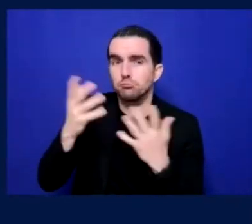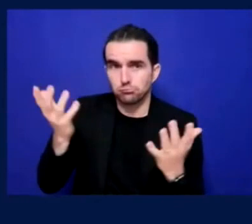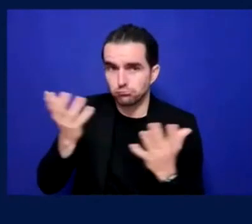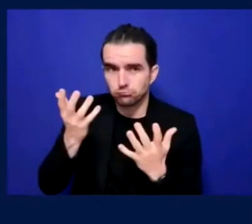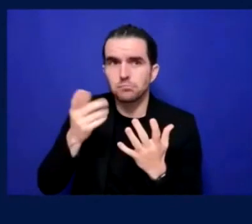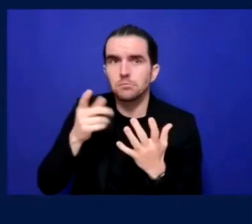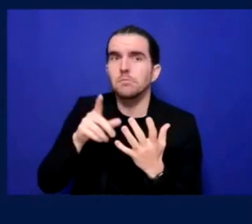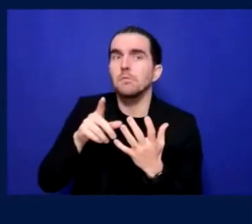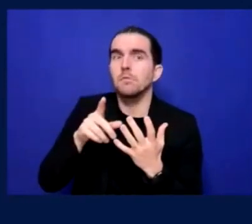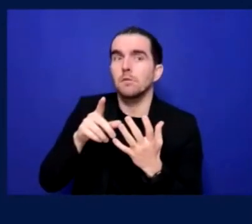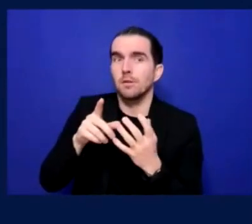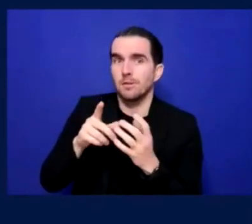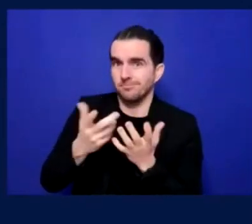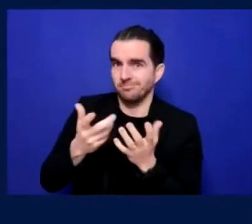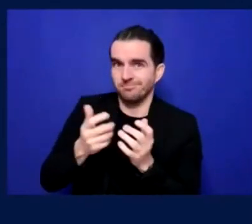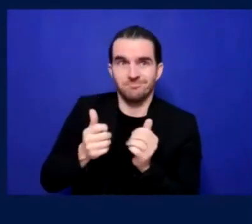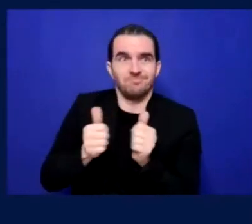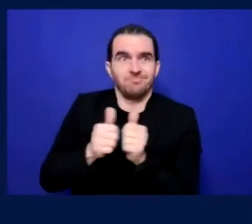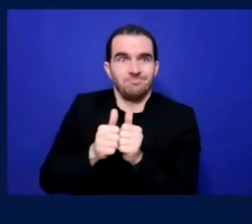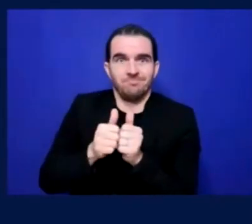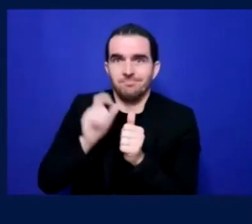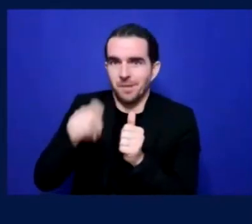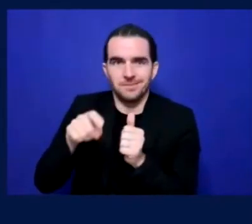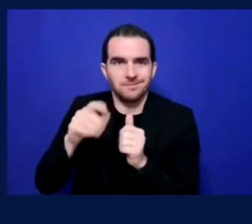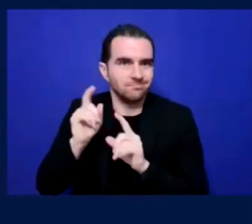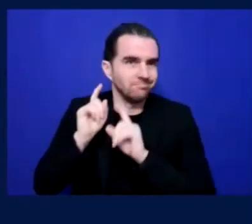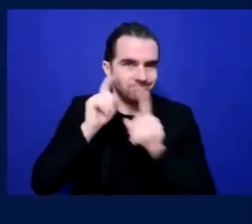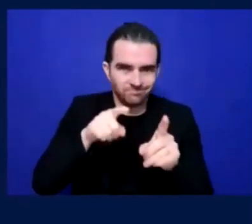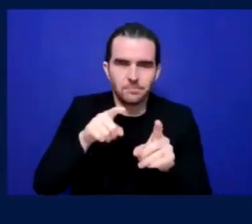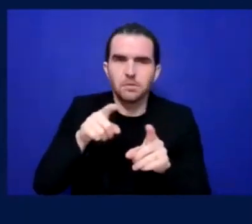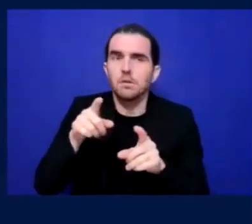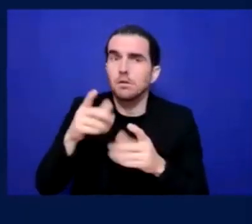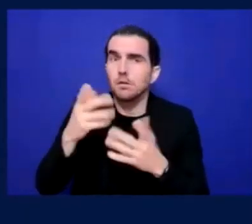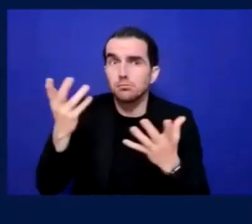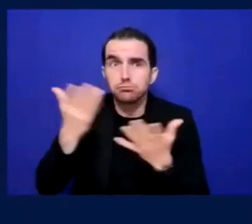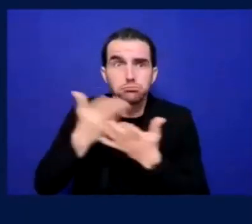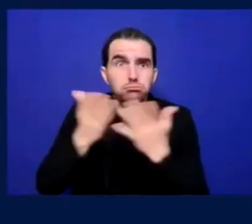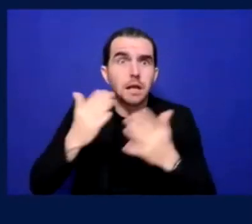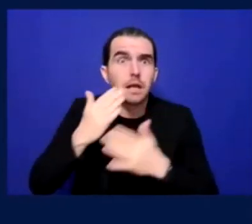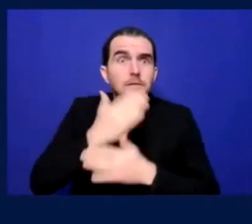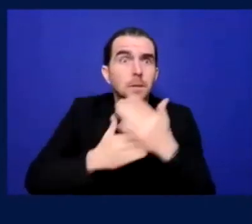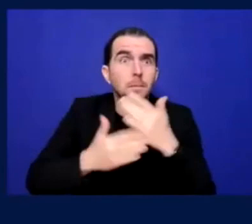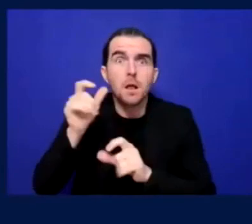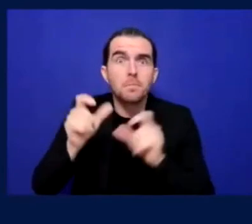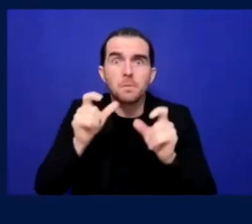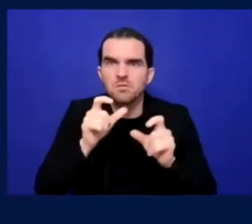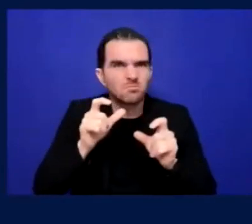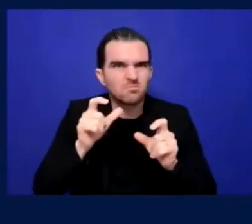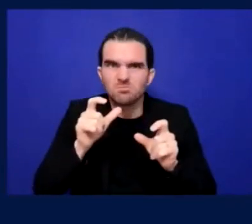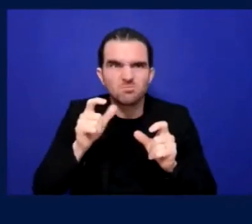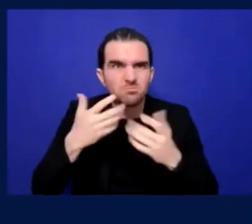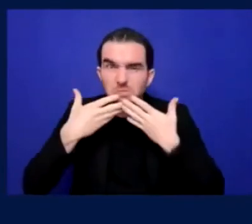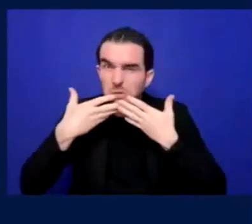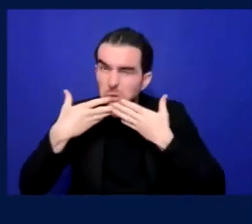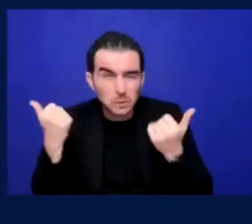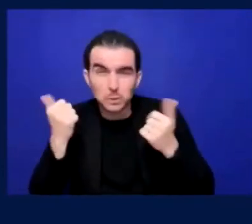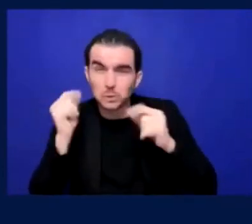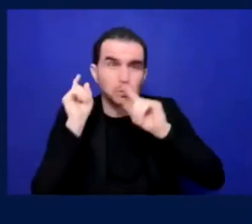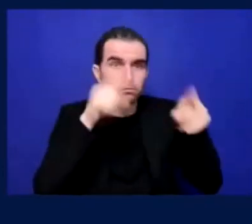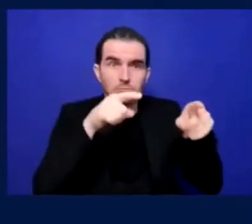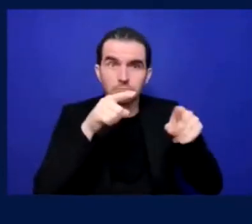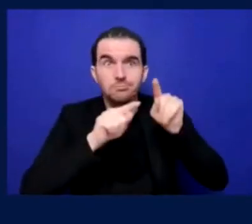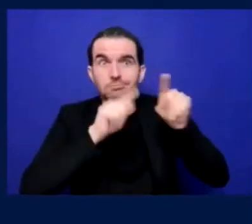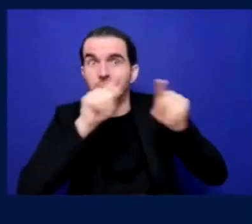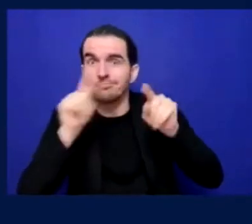Yeah. Um, I would, I would say, you know, I, if there's any sort of away fans that maybe haven't